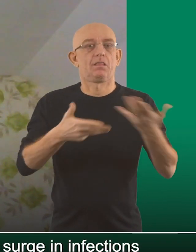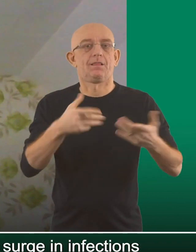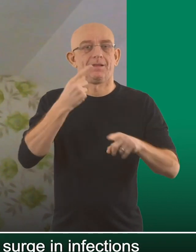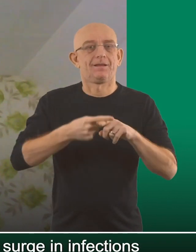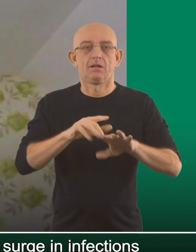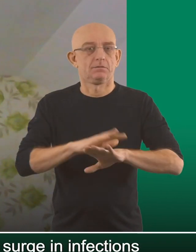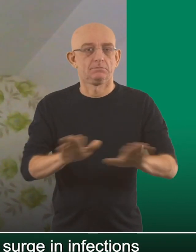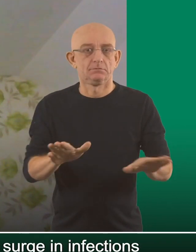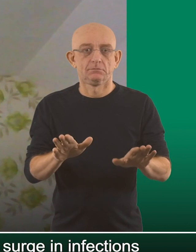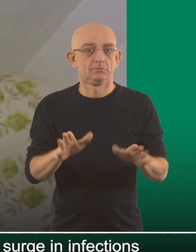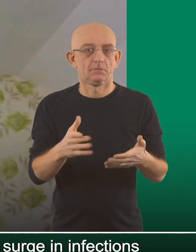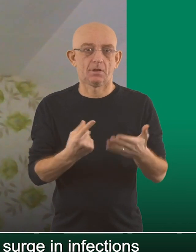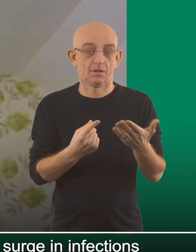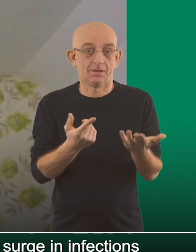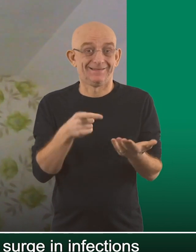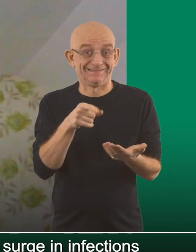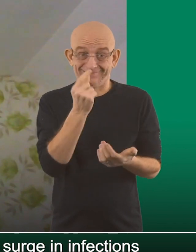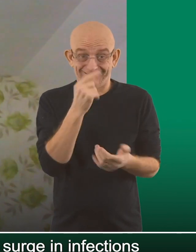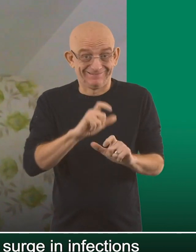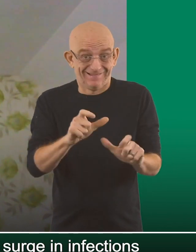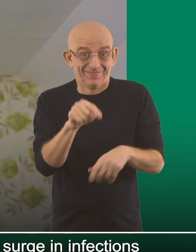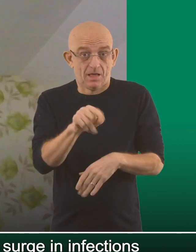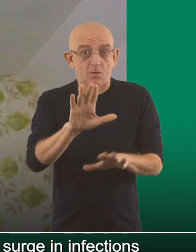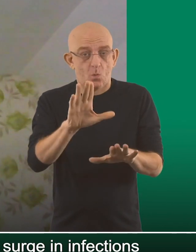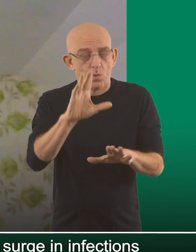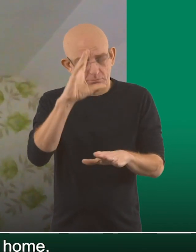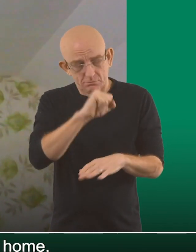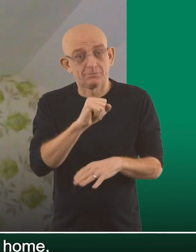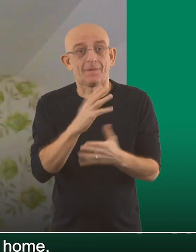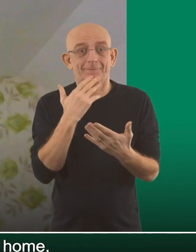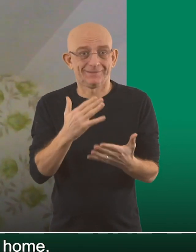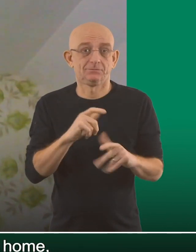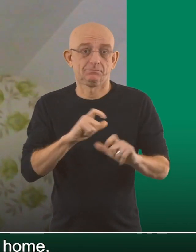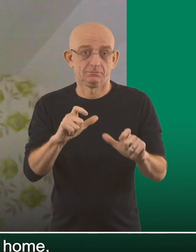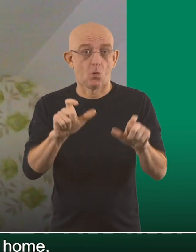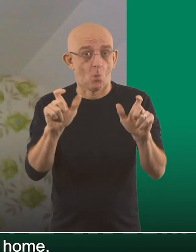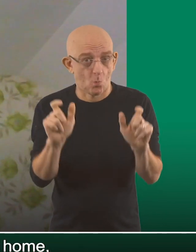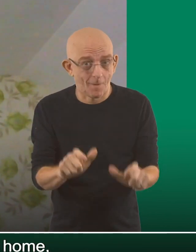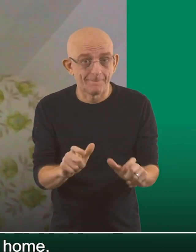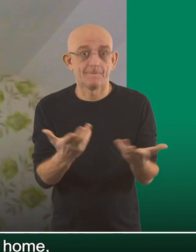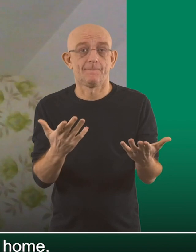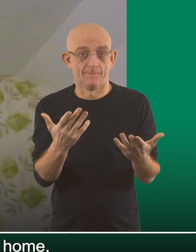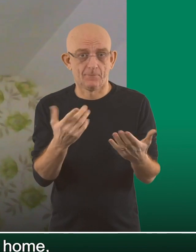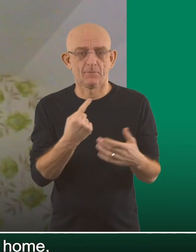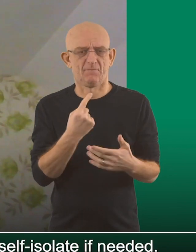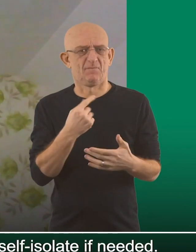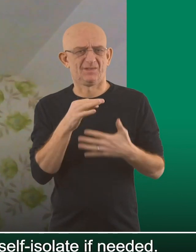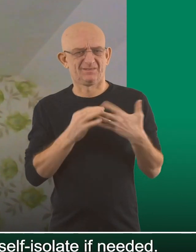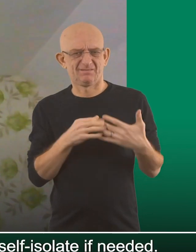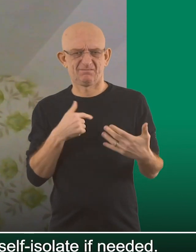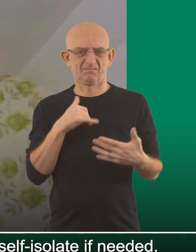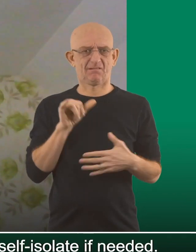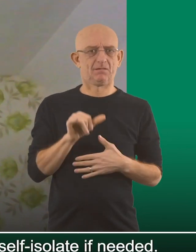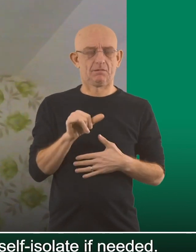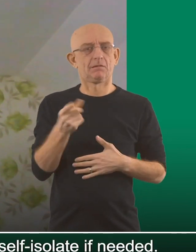want another significant surge in infections. And the potential for that is there. So please do continue to stay at home.